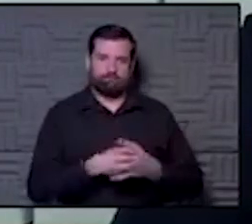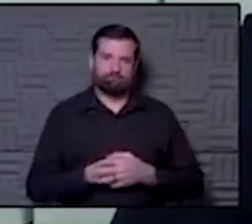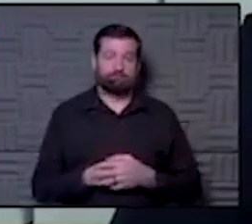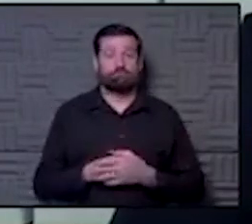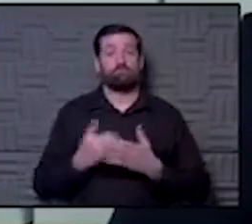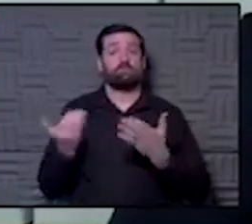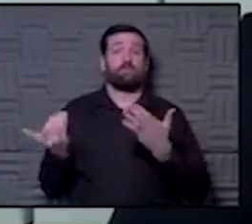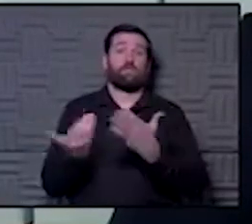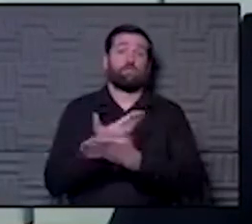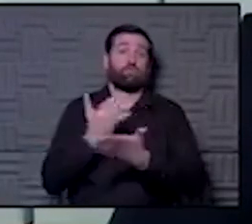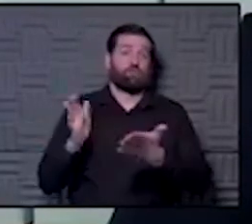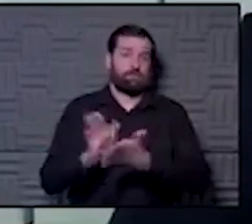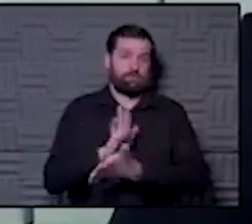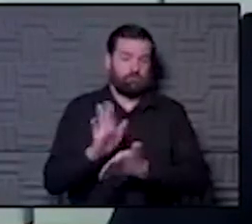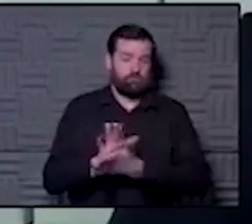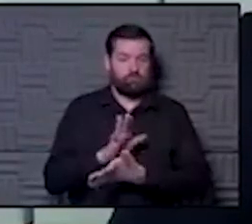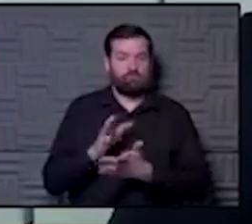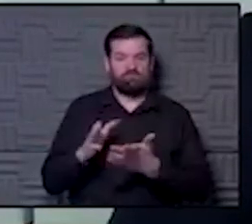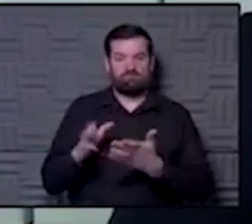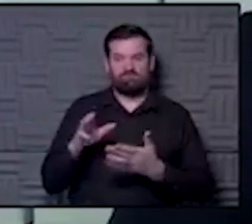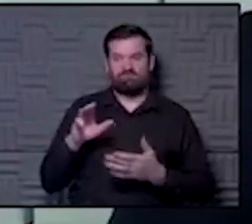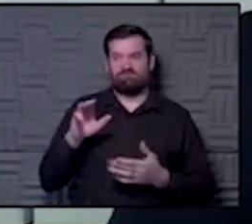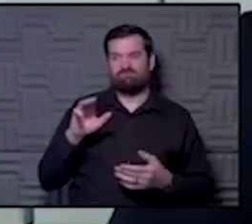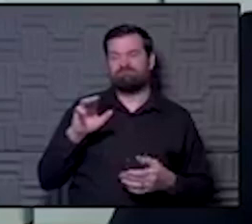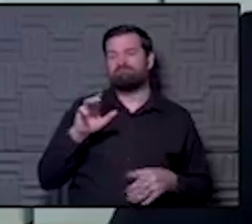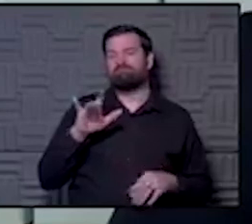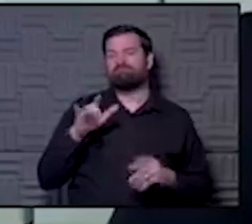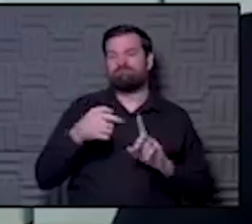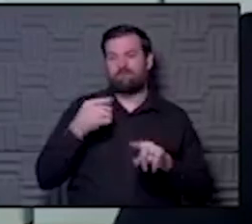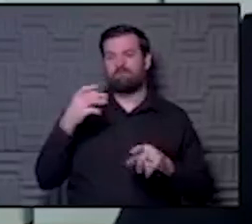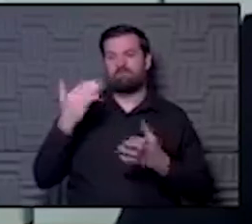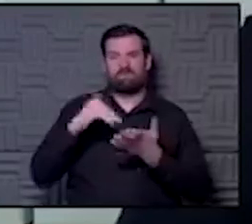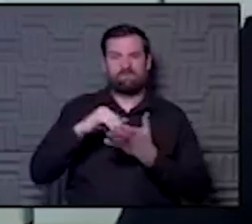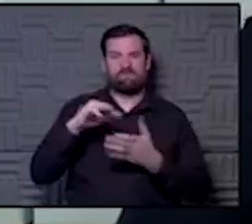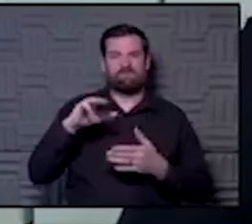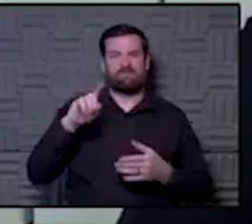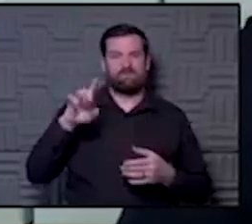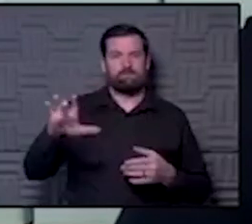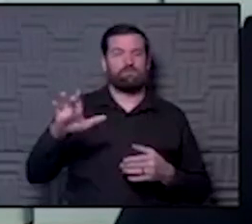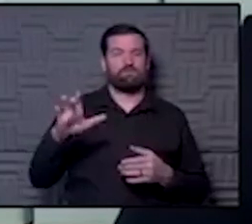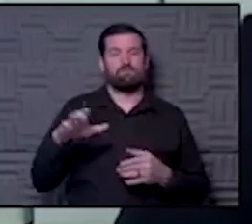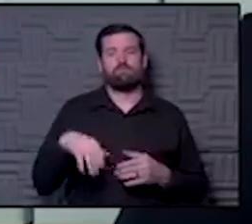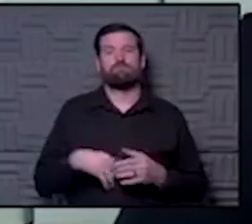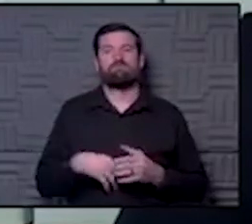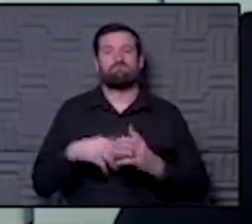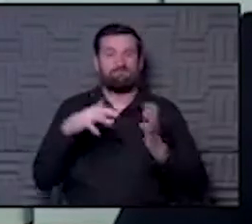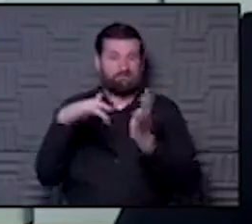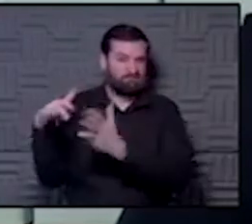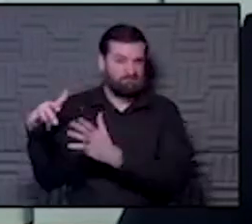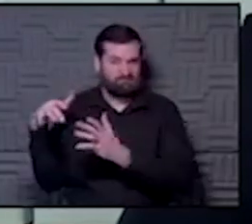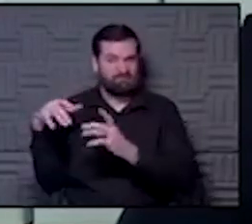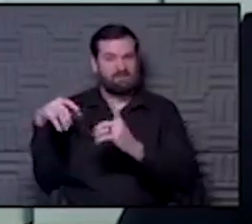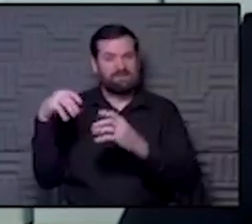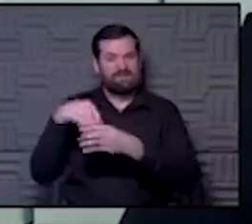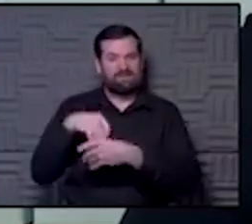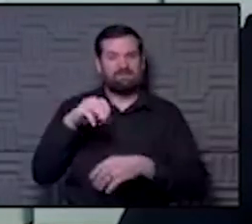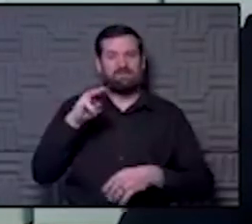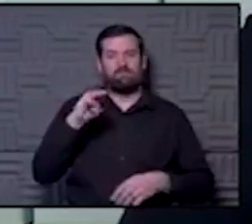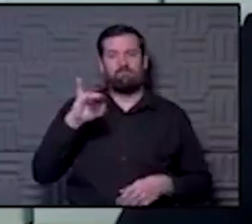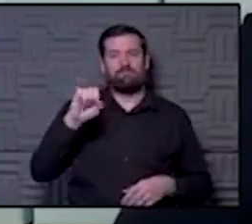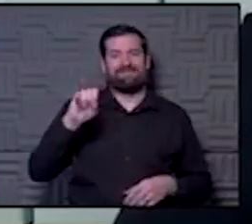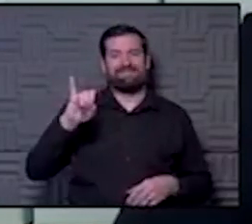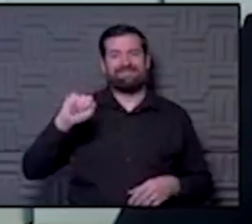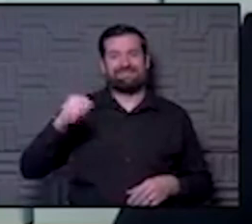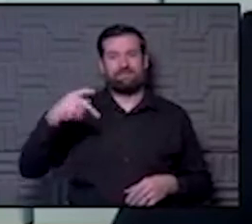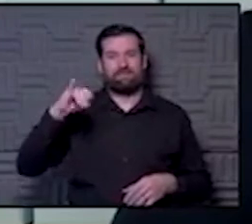new paper came out in the MMWR in mid-December, and it was a case control study that was conducted in Mississippi with the Mississippi